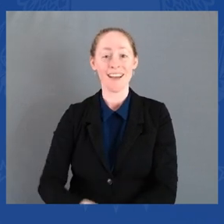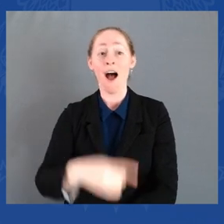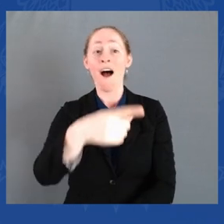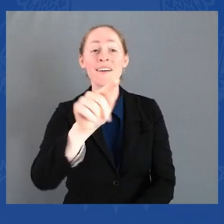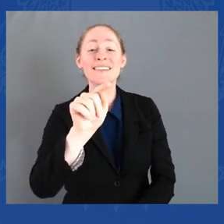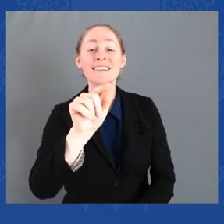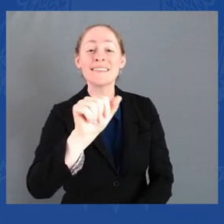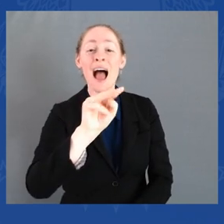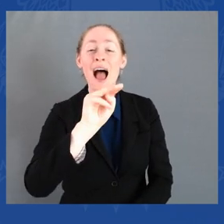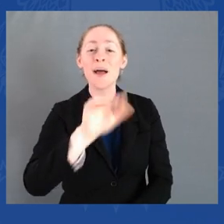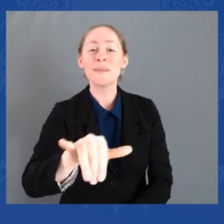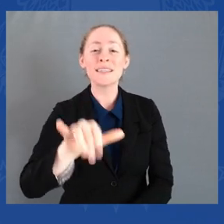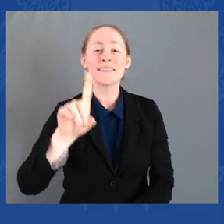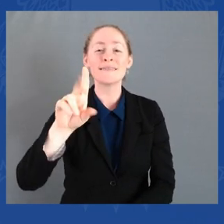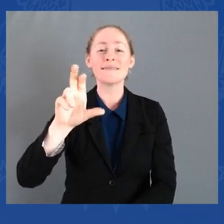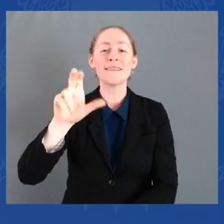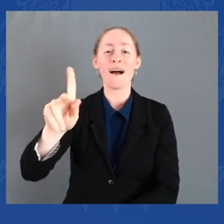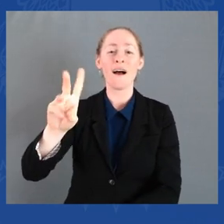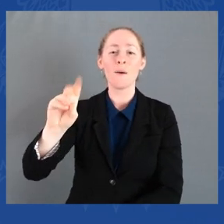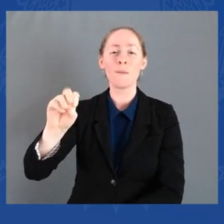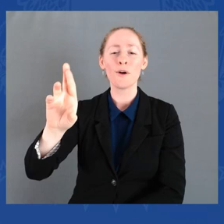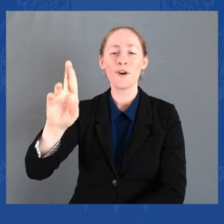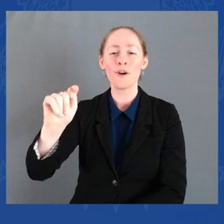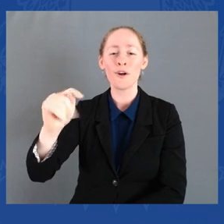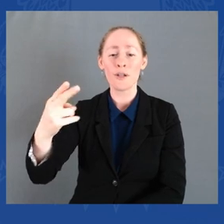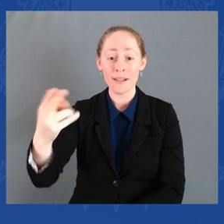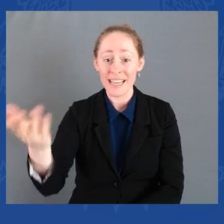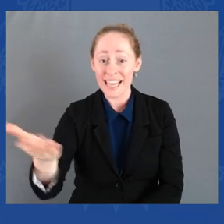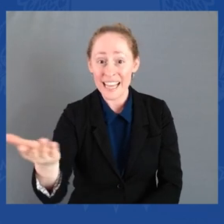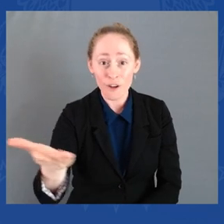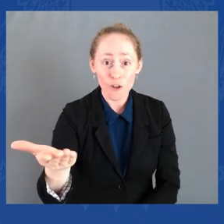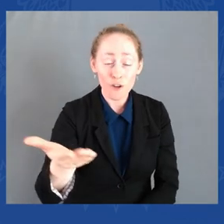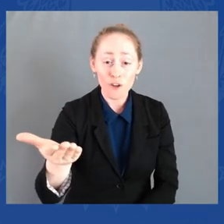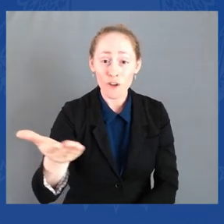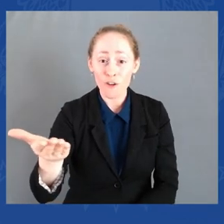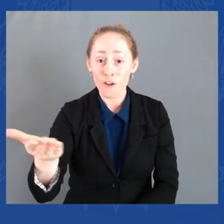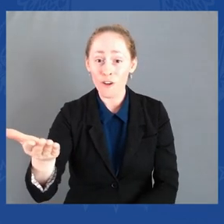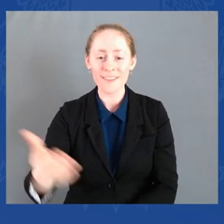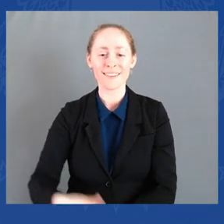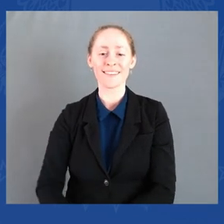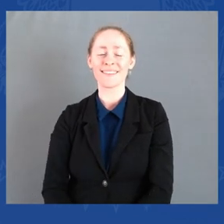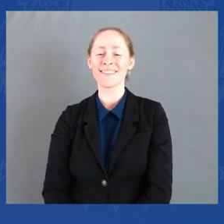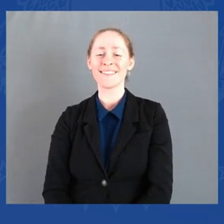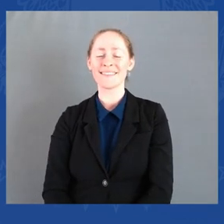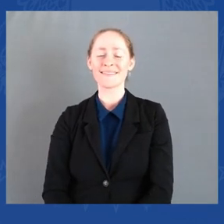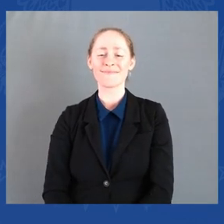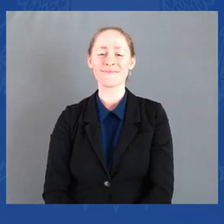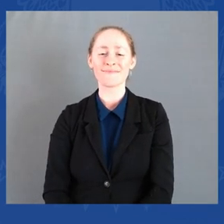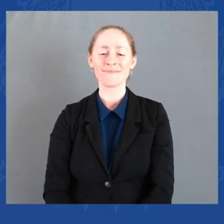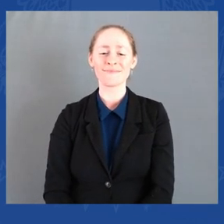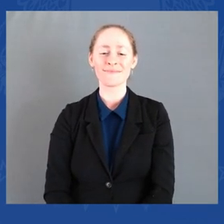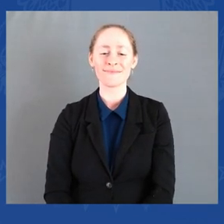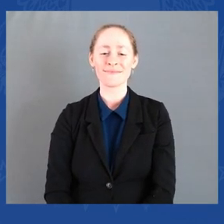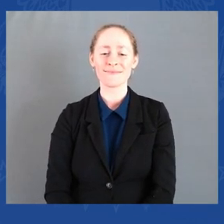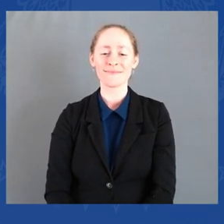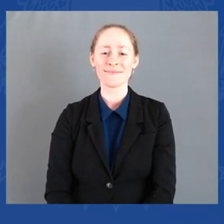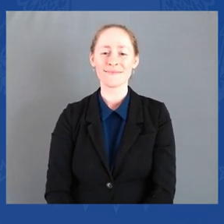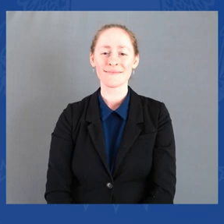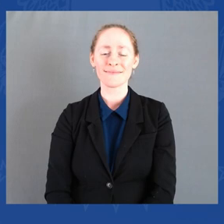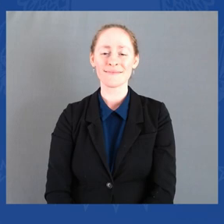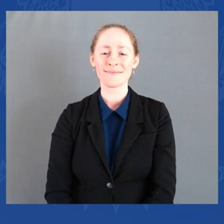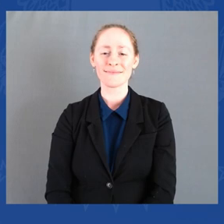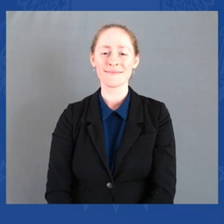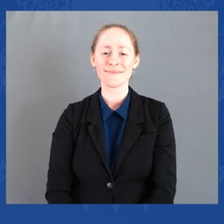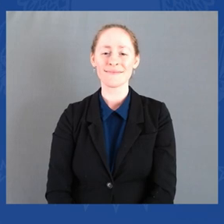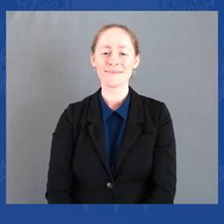here. No? At any rate. And the chair of the Congressional Asian Pacific American Caucus, Representative Judy